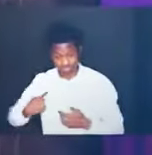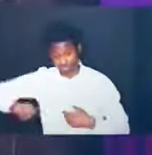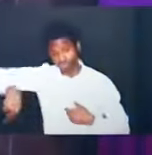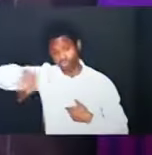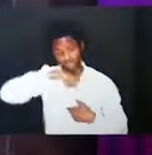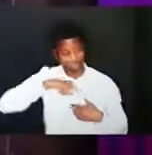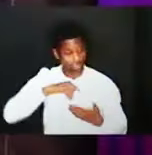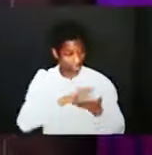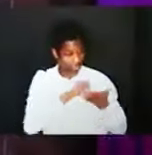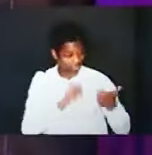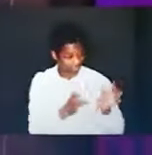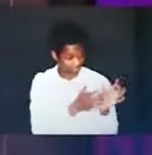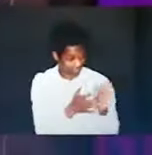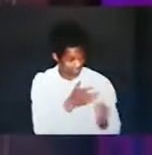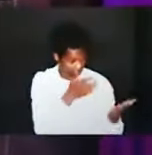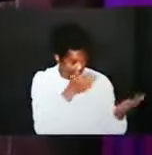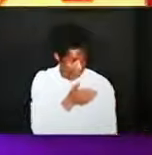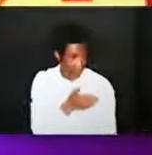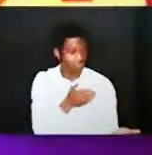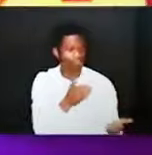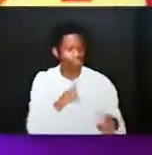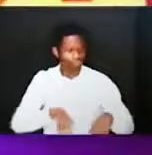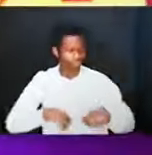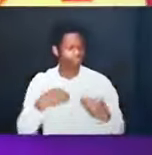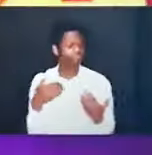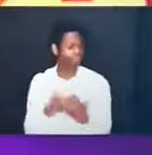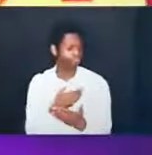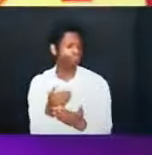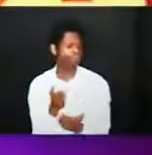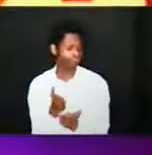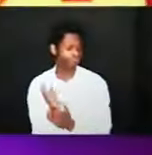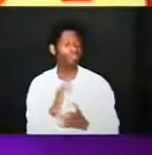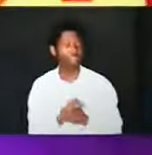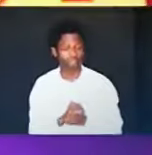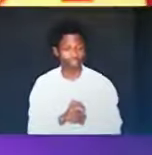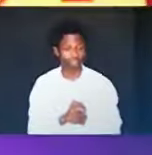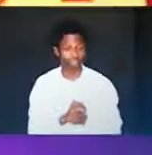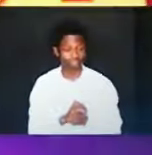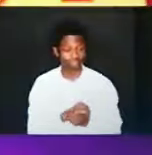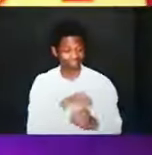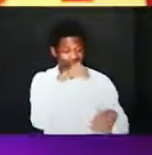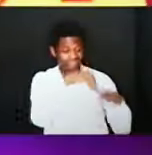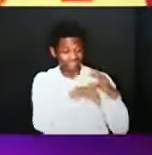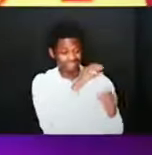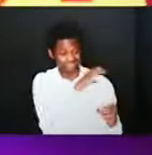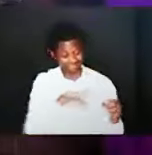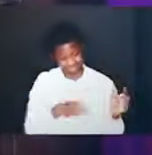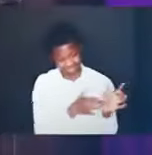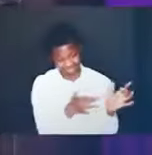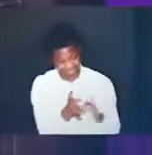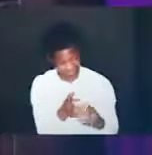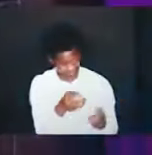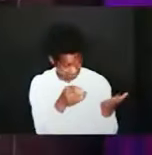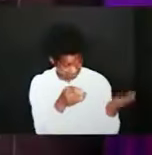christ jesus god demands a new order